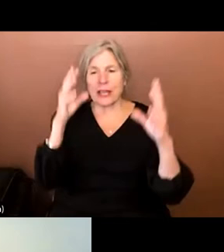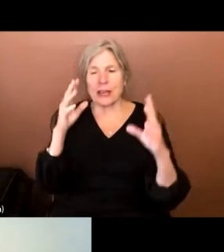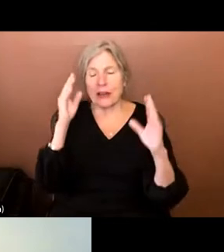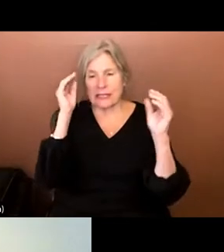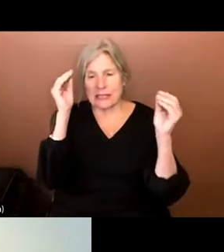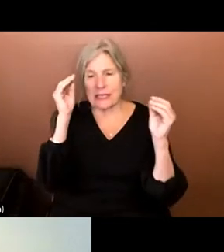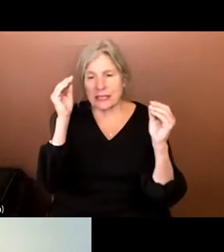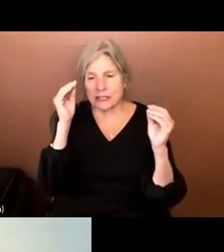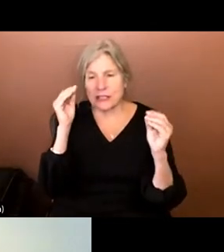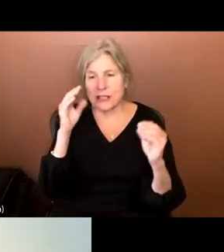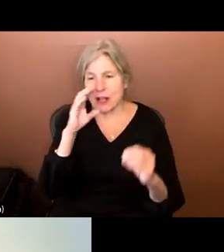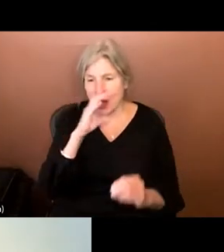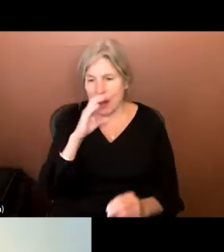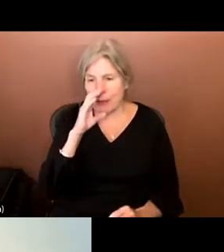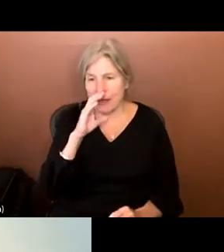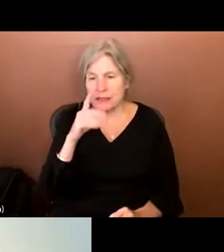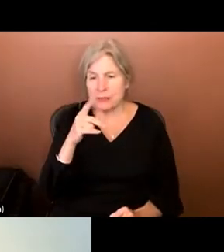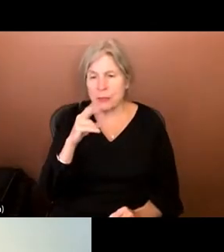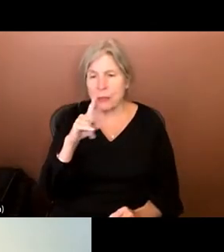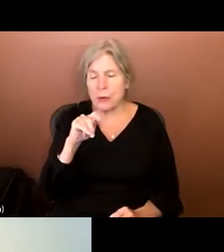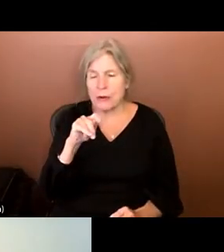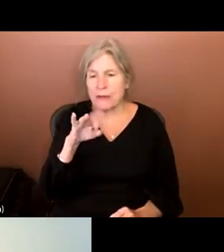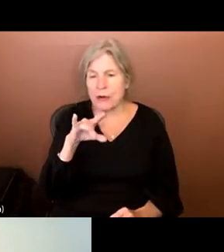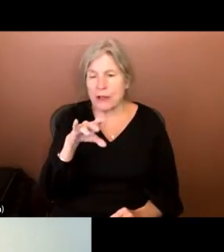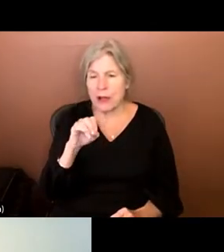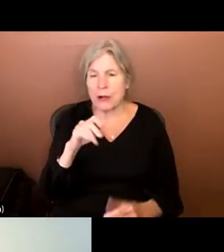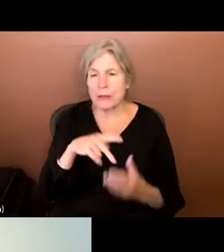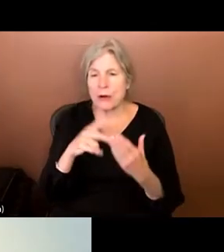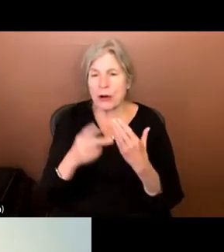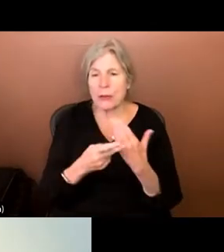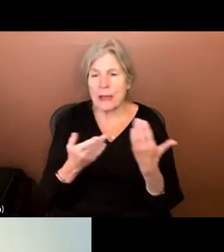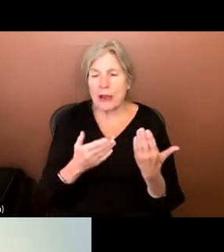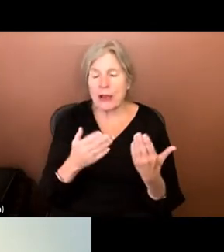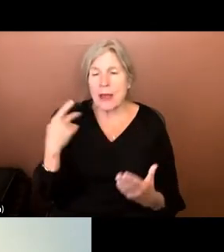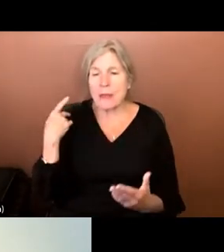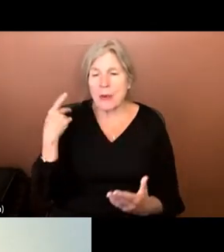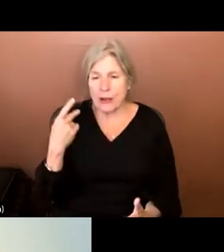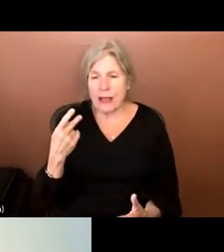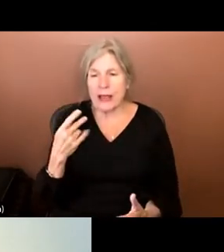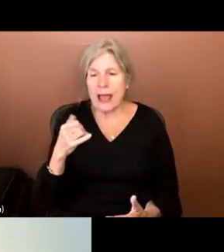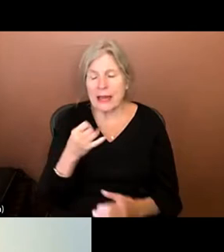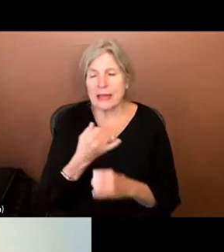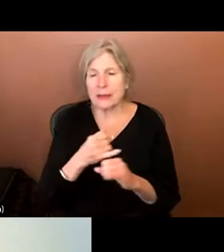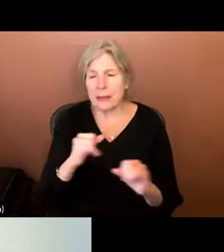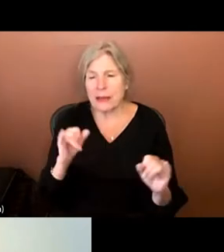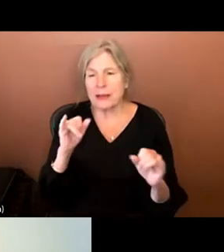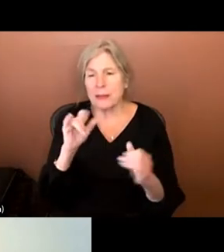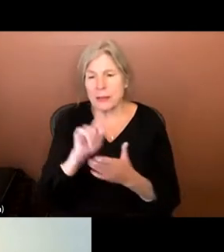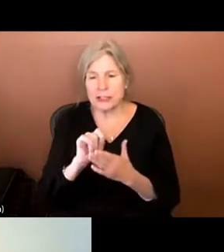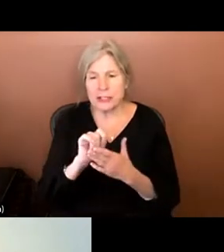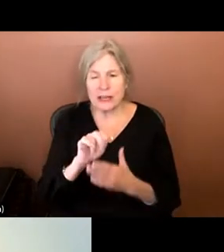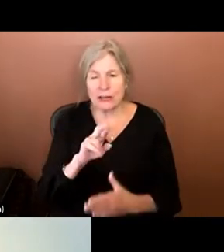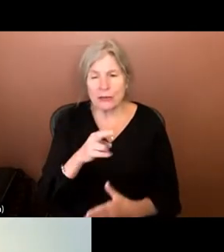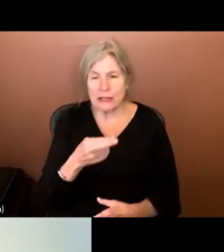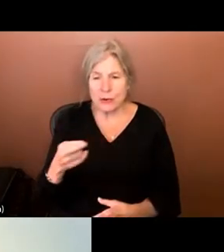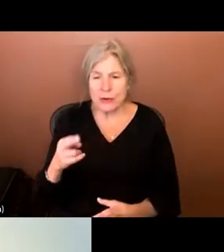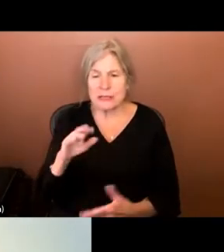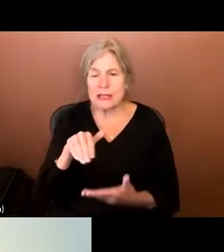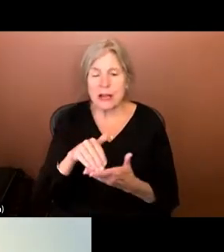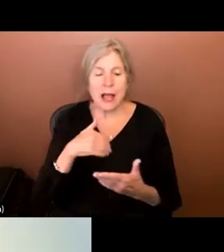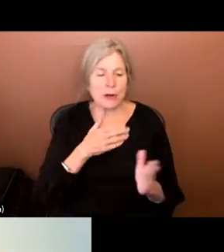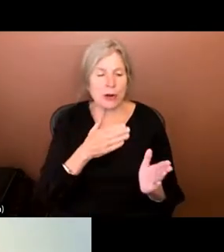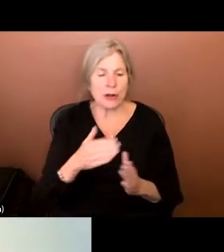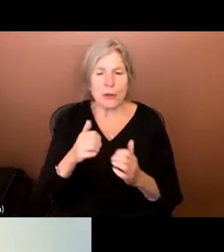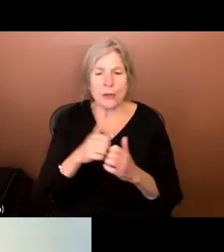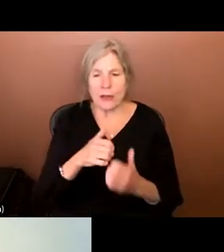the Comics Portfolio Program here in Portland at the Independent Publishing Resource Center. I'm an organizer with the